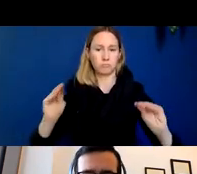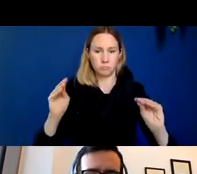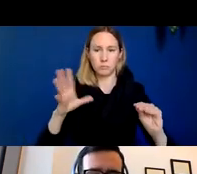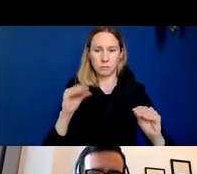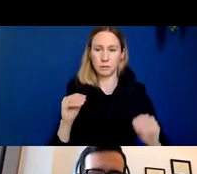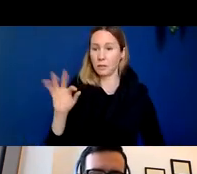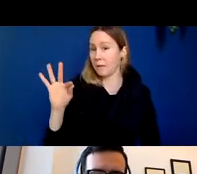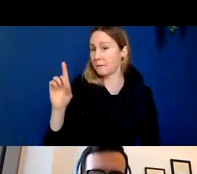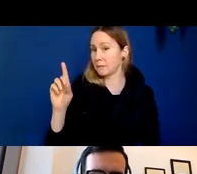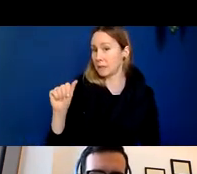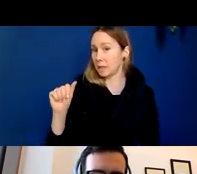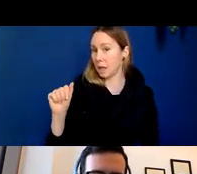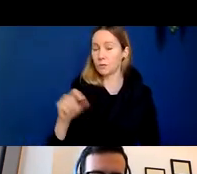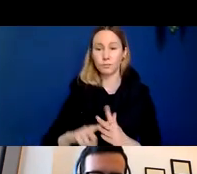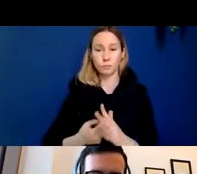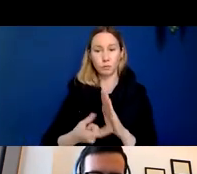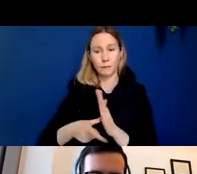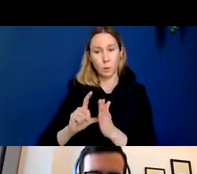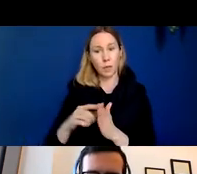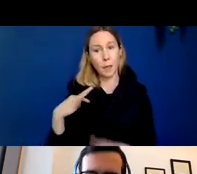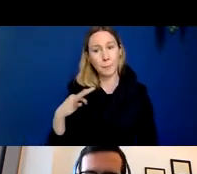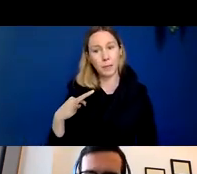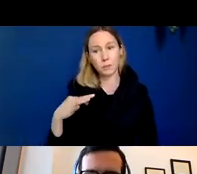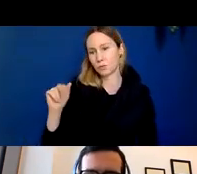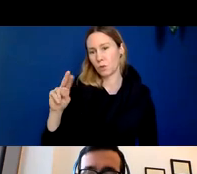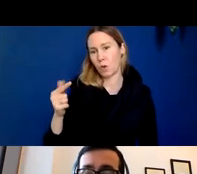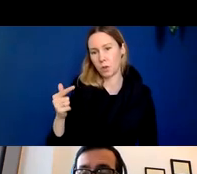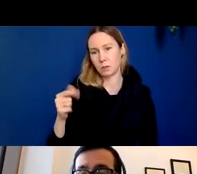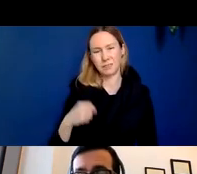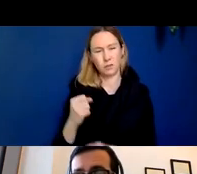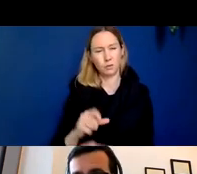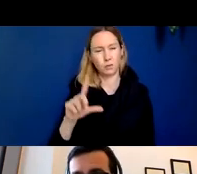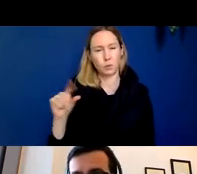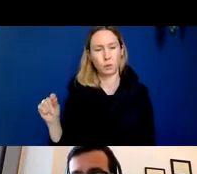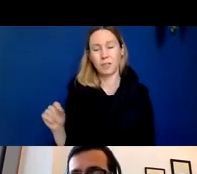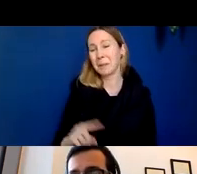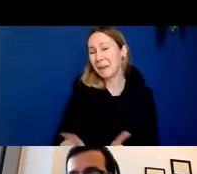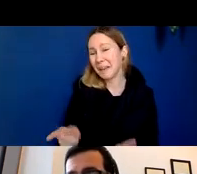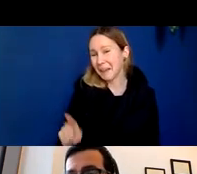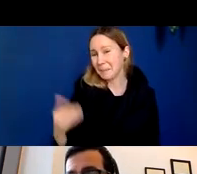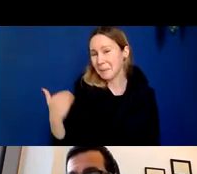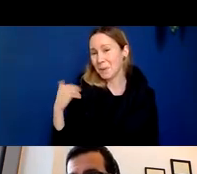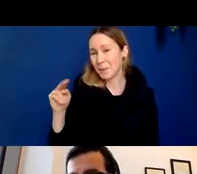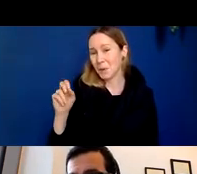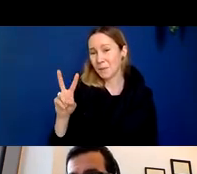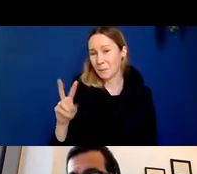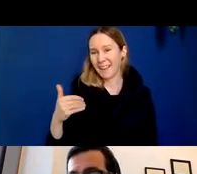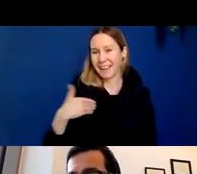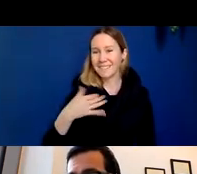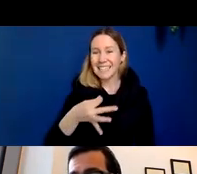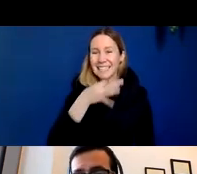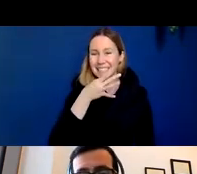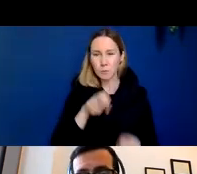FDA began reviewing their application in August in 2020 but in November of 2020 they convened an expert panel